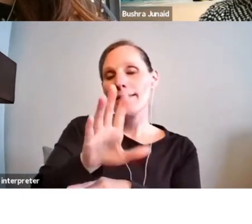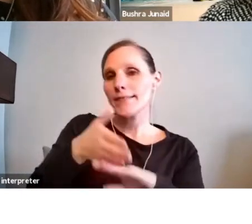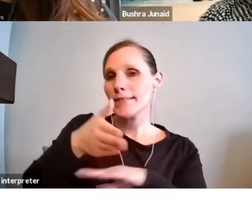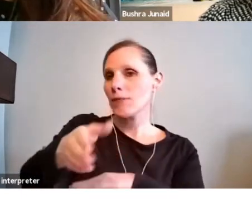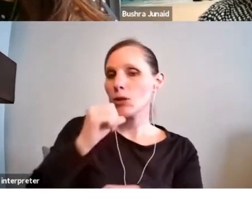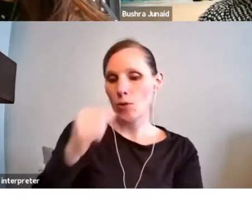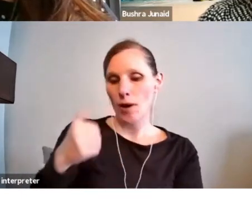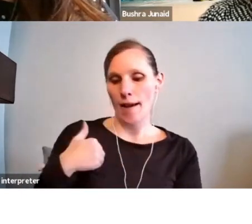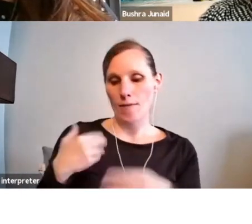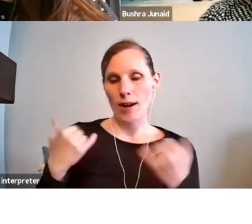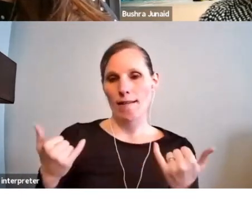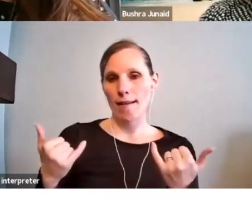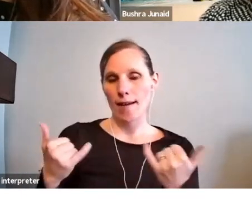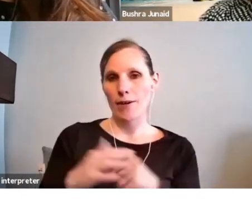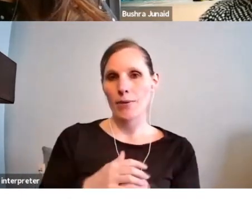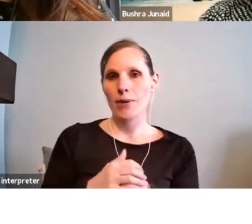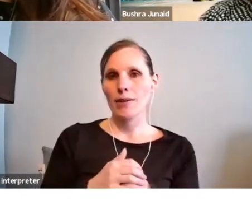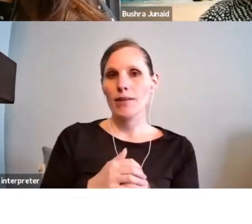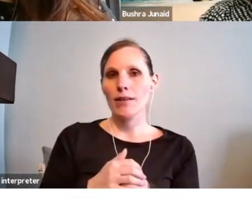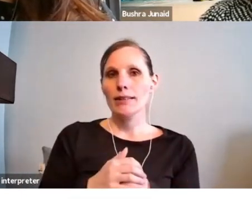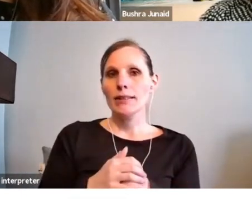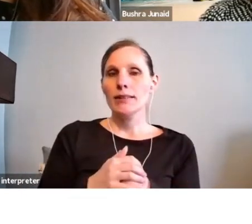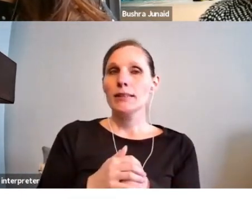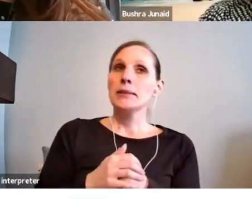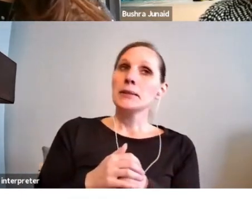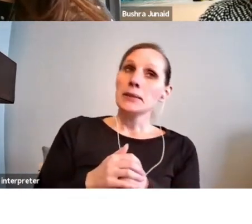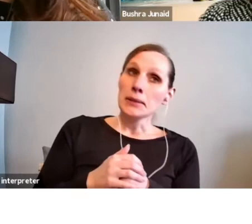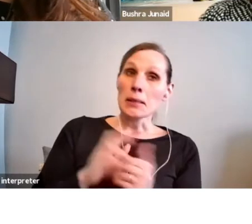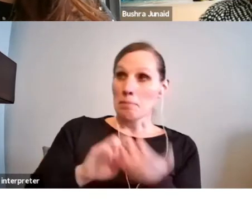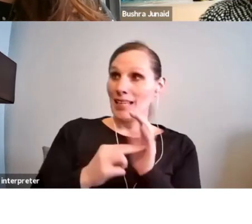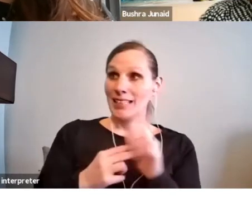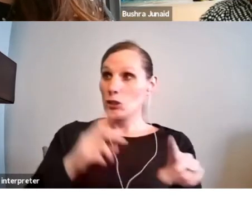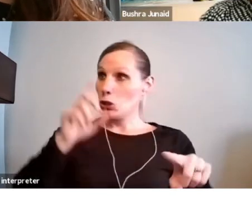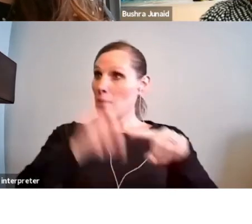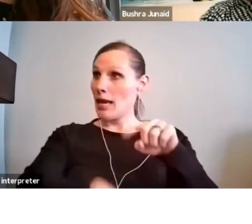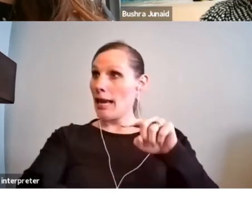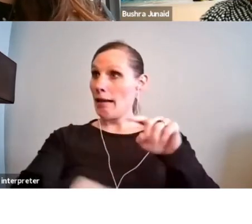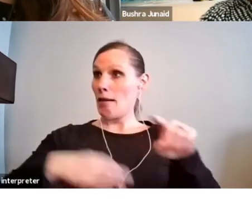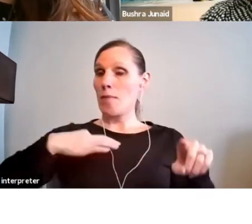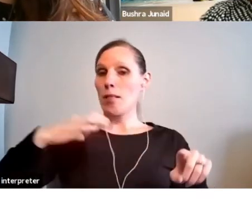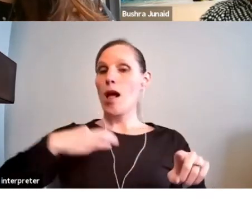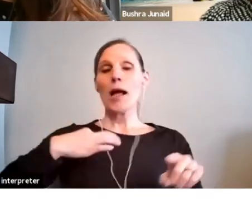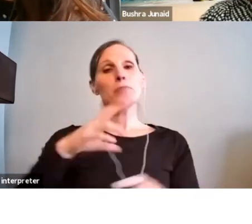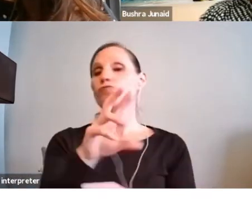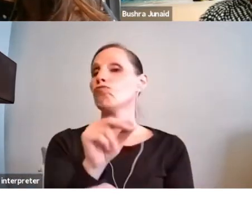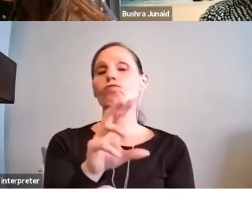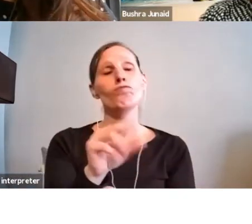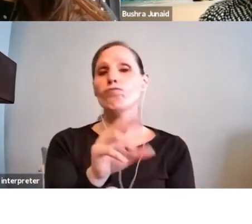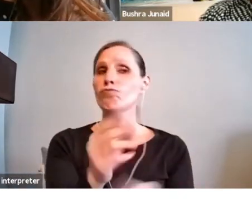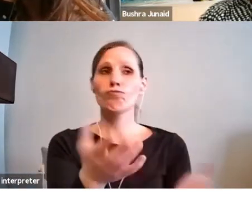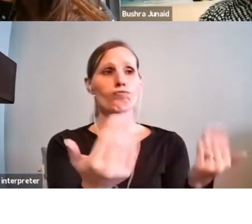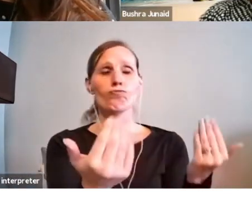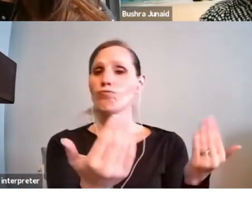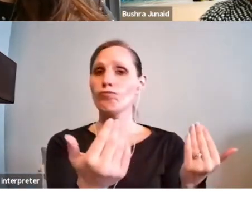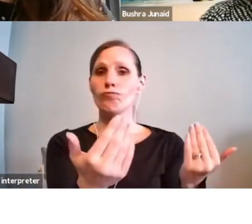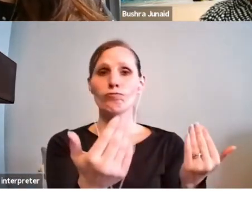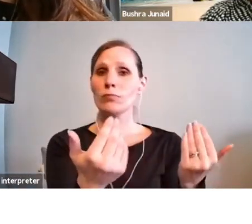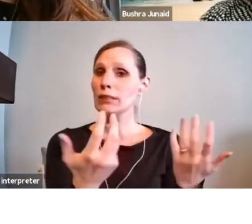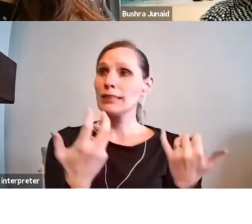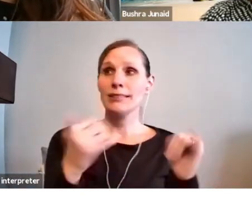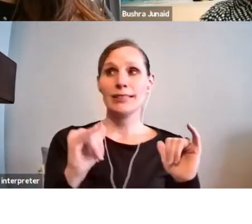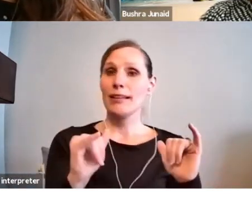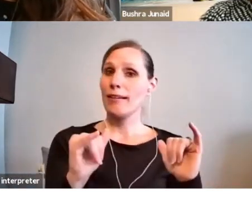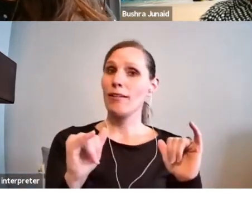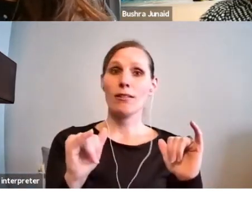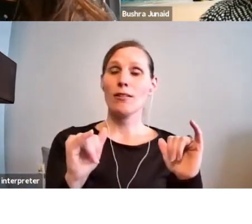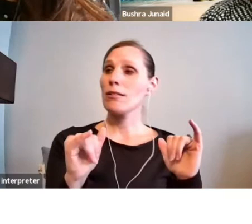older. That is not to say that you're not eligible to apply to our programs. They will still be competitive